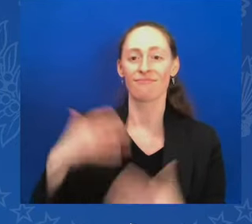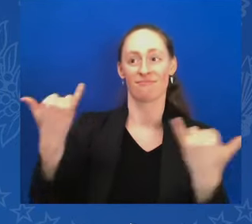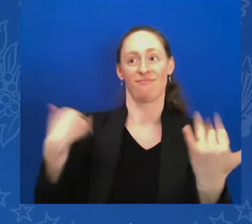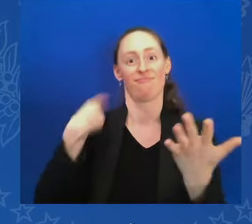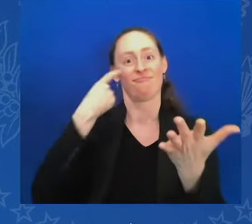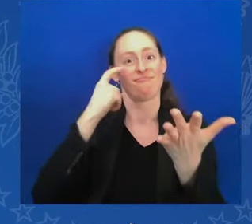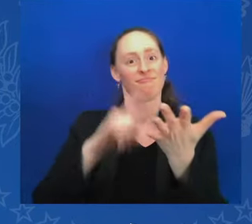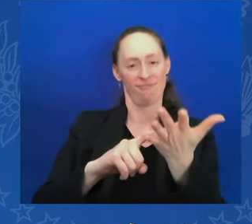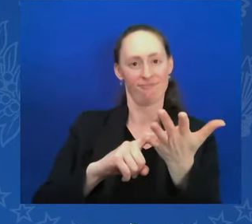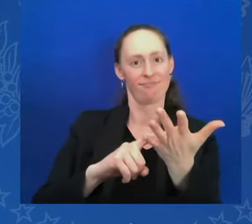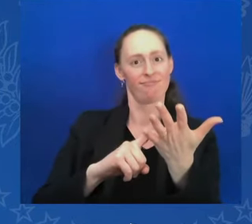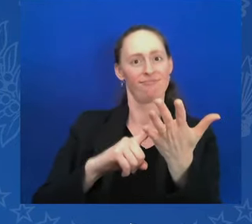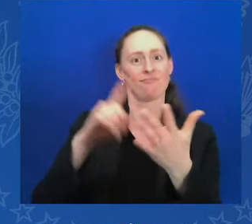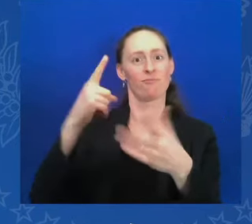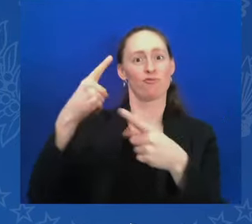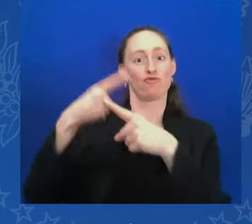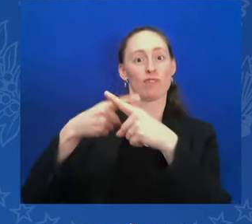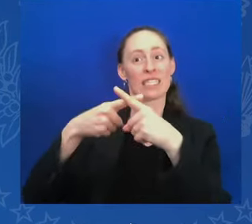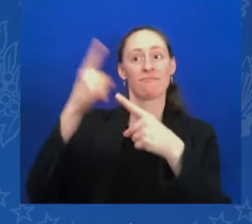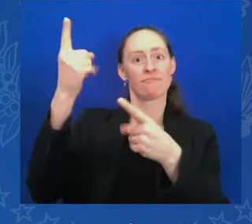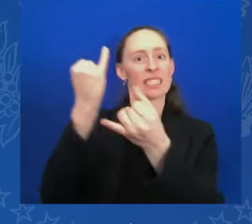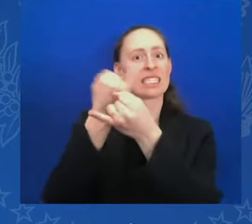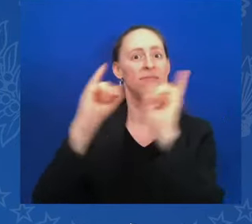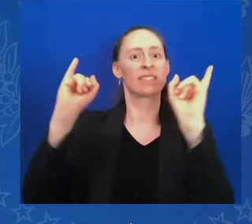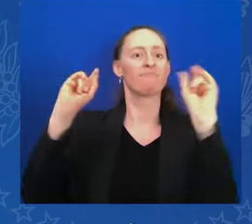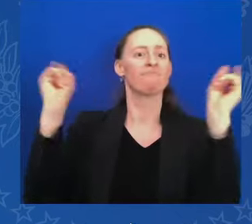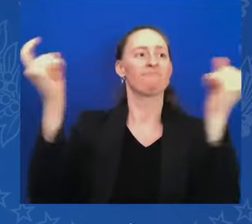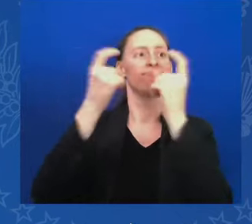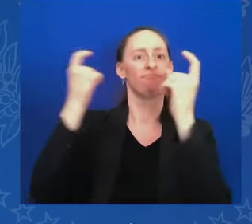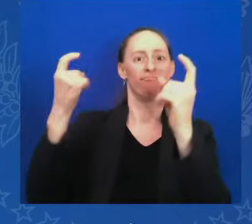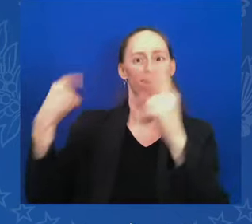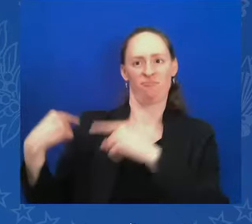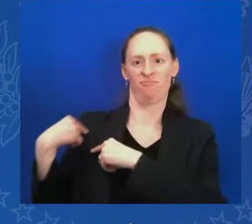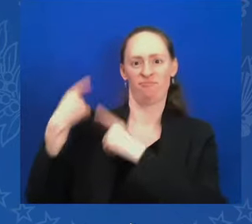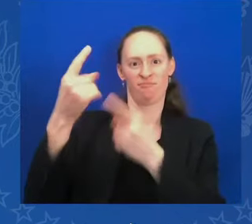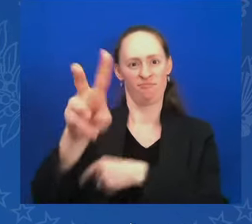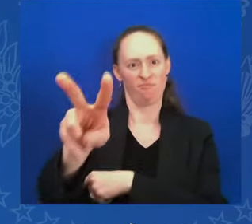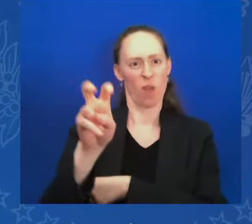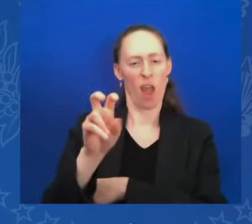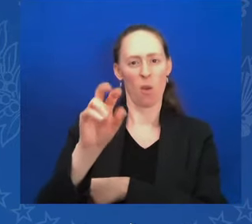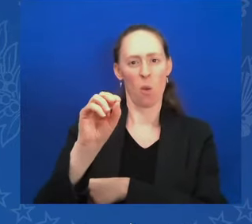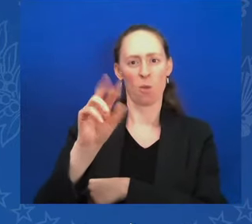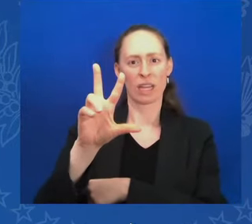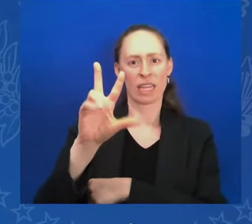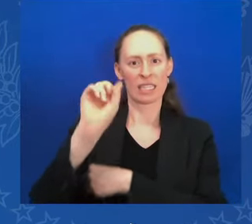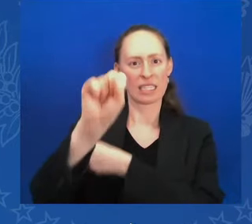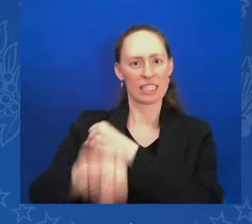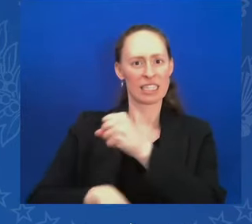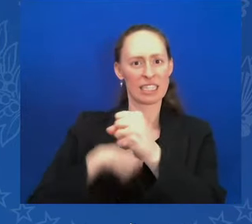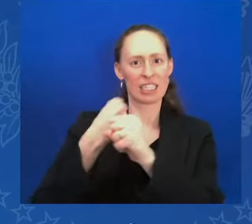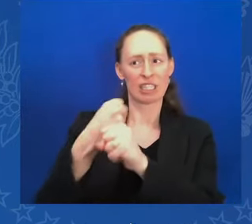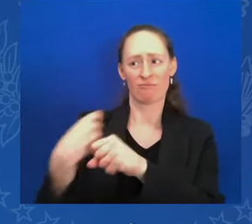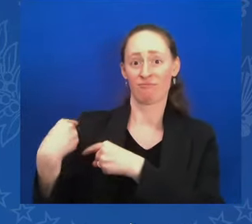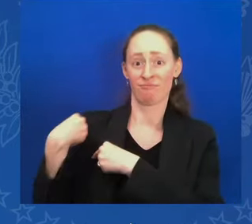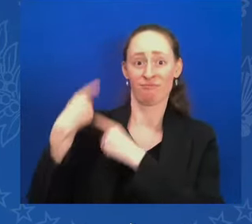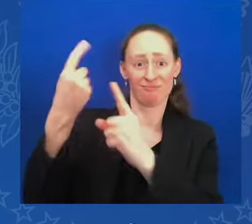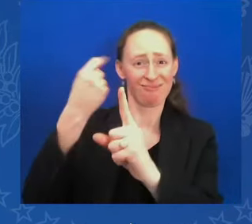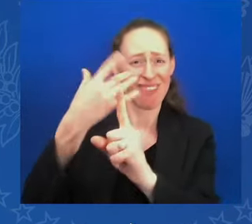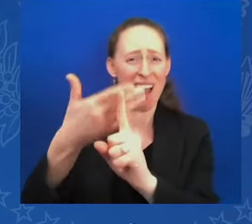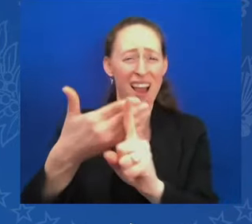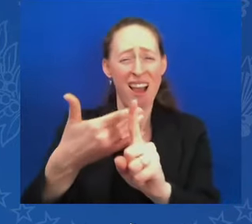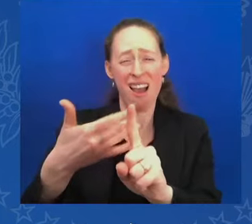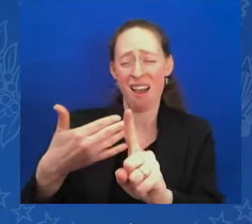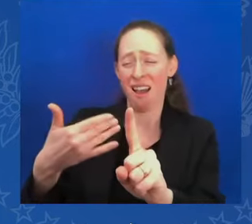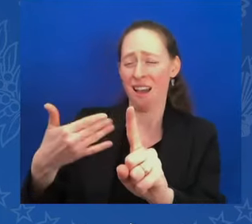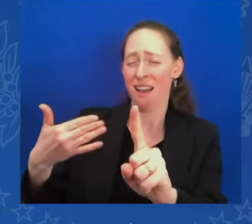celebrate the ties of friendship and family between Greece and the United States that stretch back even longer than that. Archbishop, the folks in this